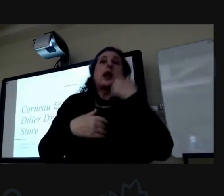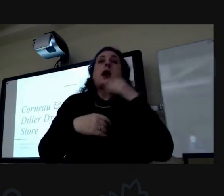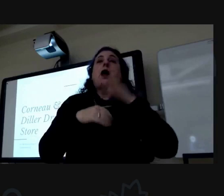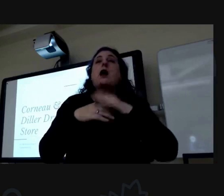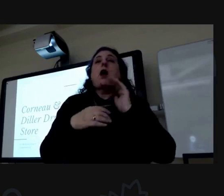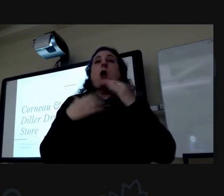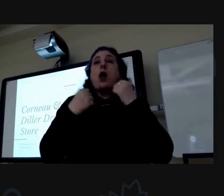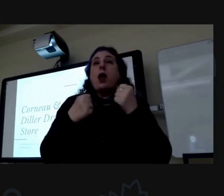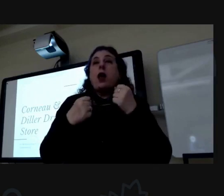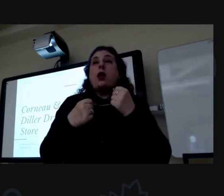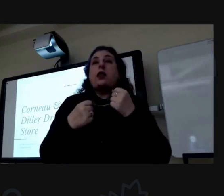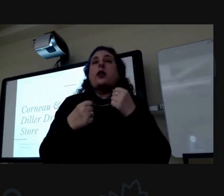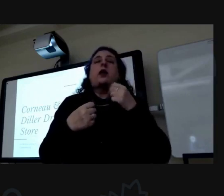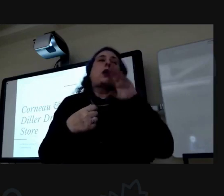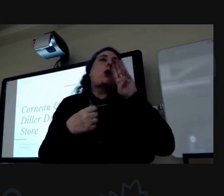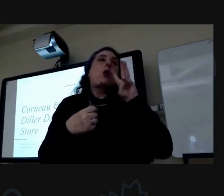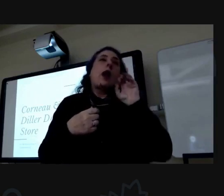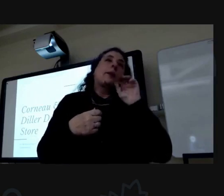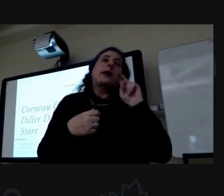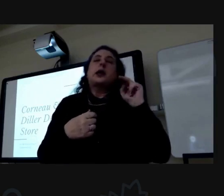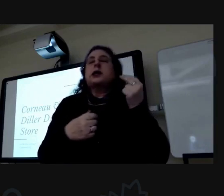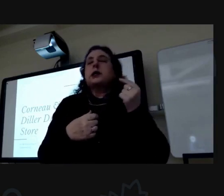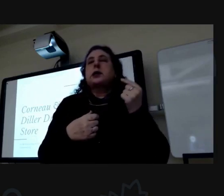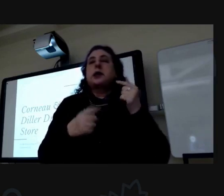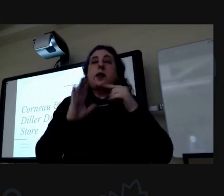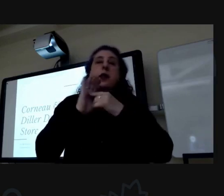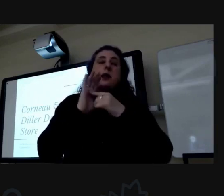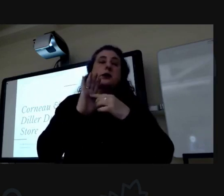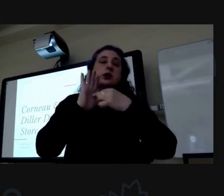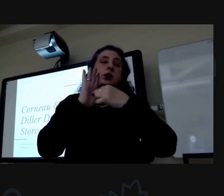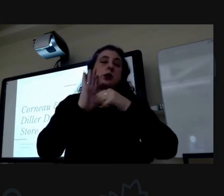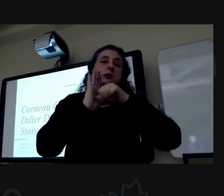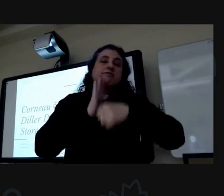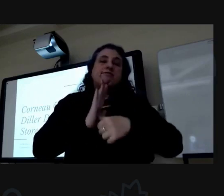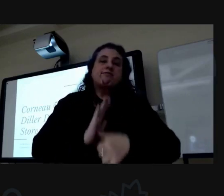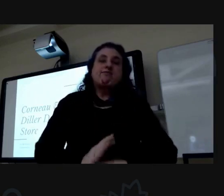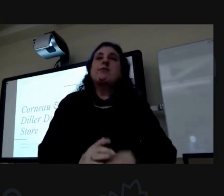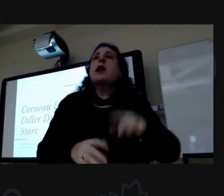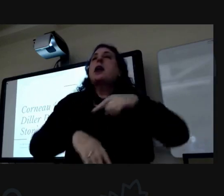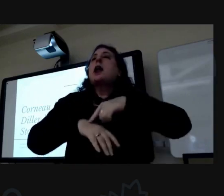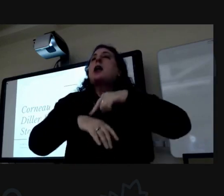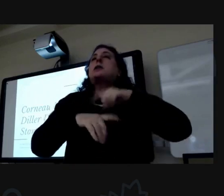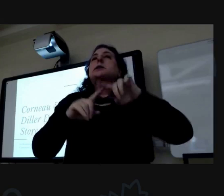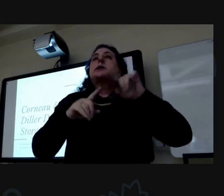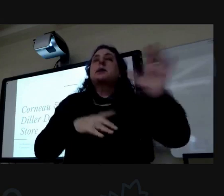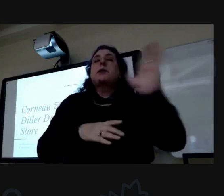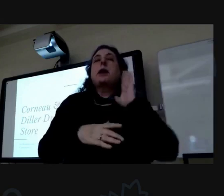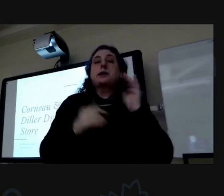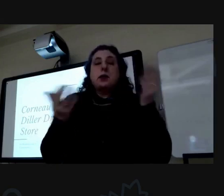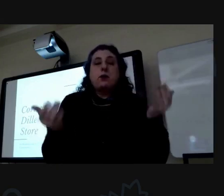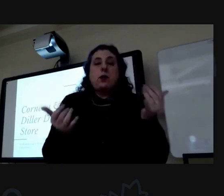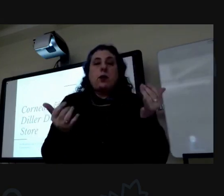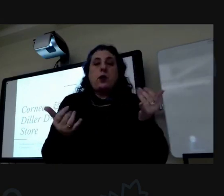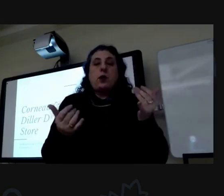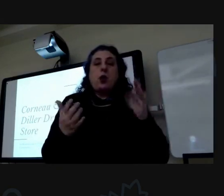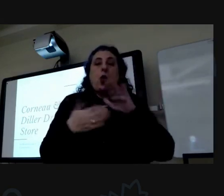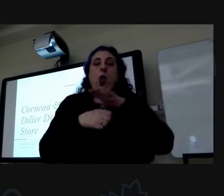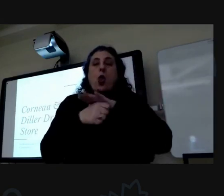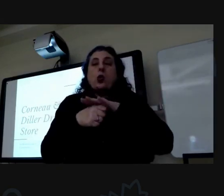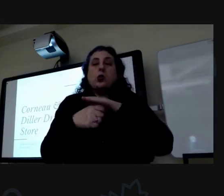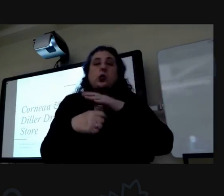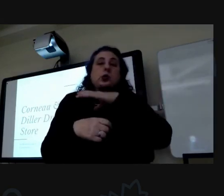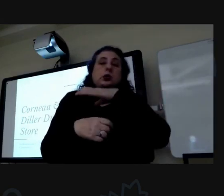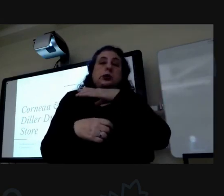health and well-being the exhibit the exhibit highlights particular instances in the past as well as the present where local citizens came together